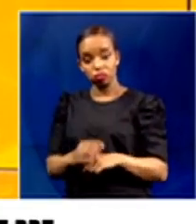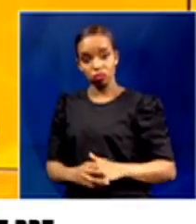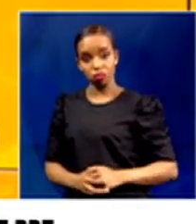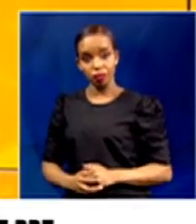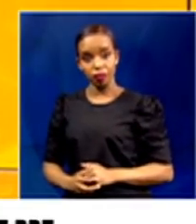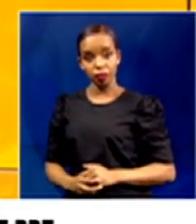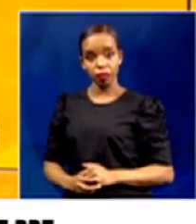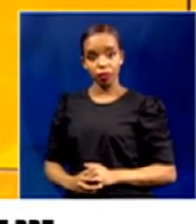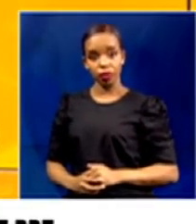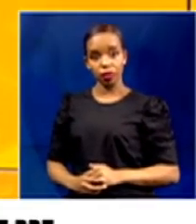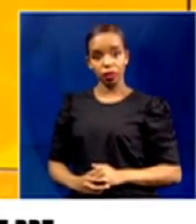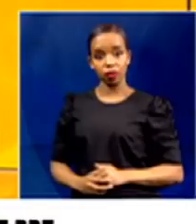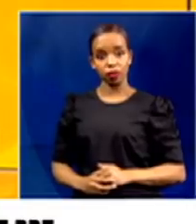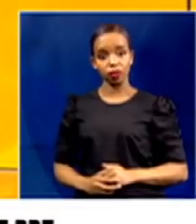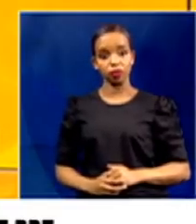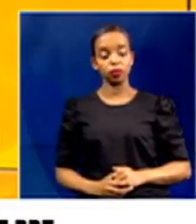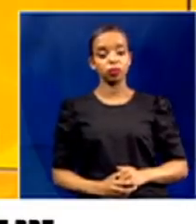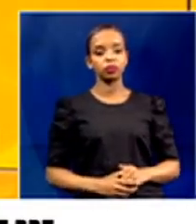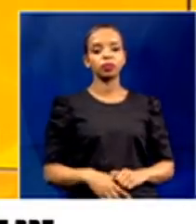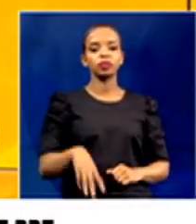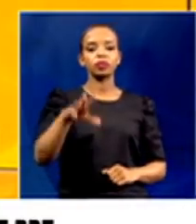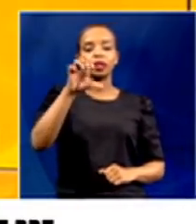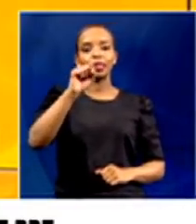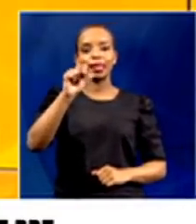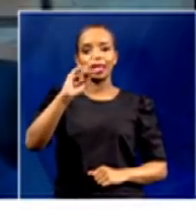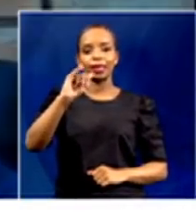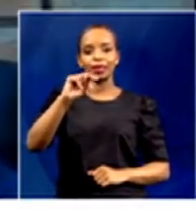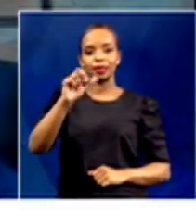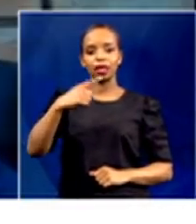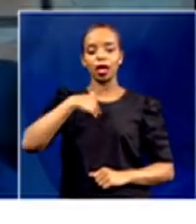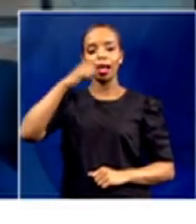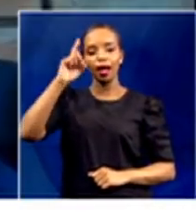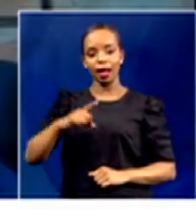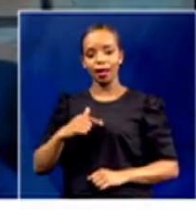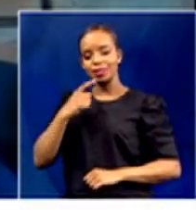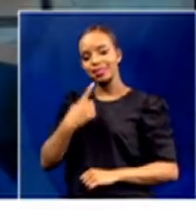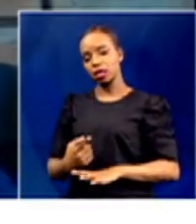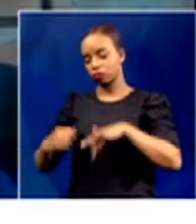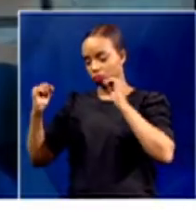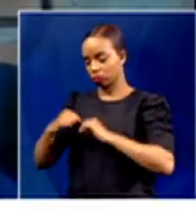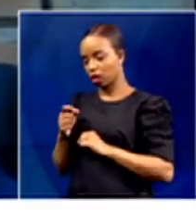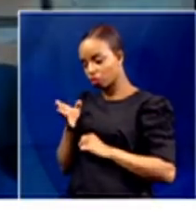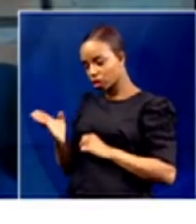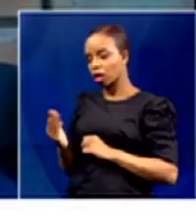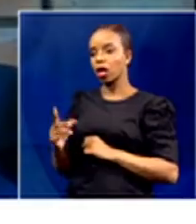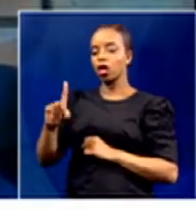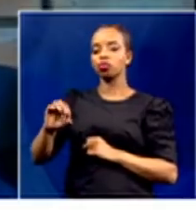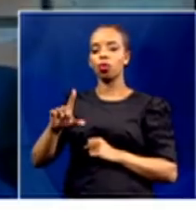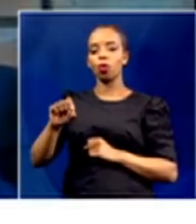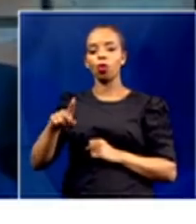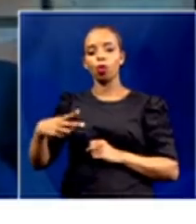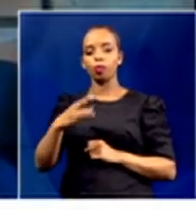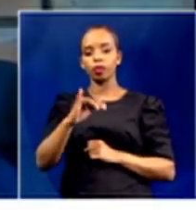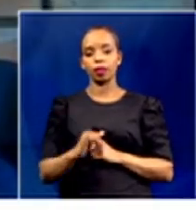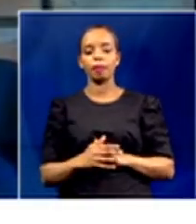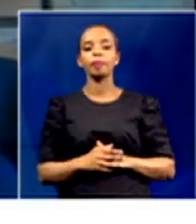Sakina, let me say that I first of all agree with DeLopi. Secondly, I want to say we're losing a golden opportunity